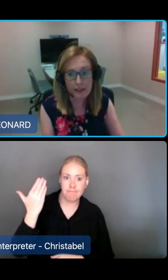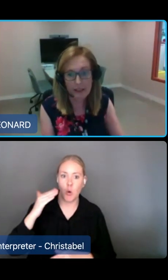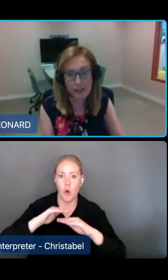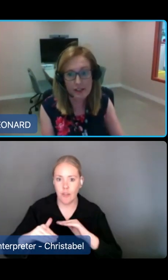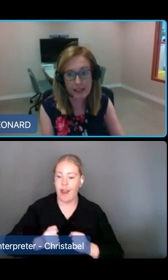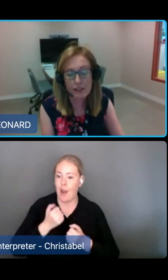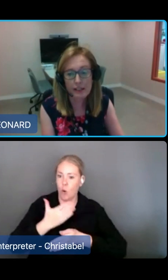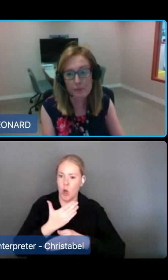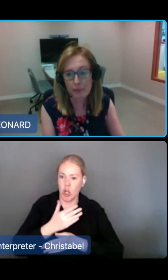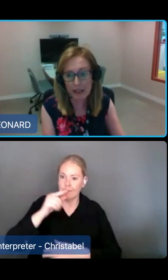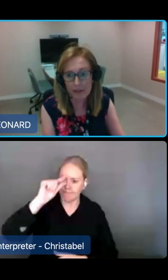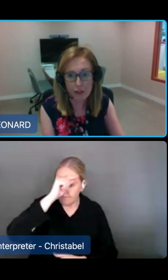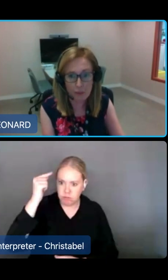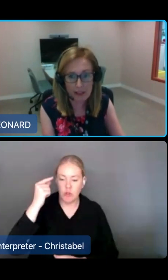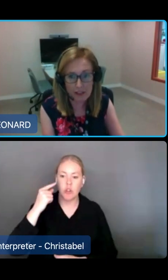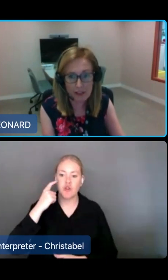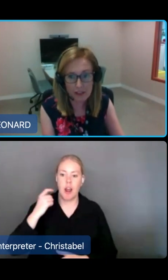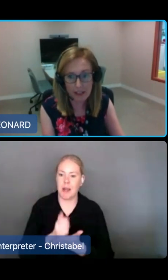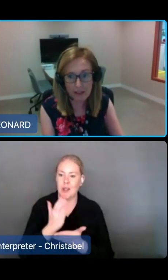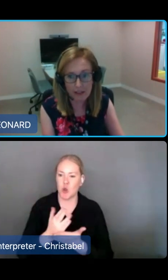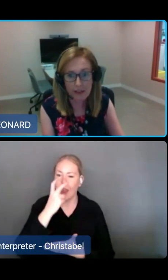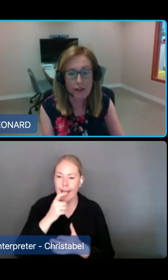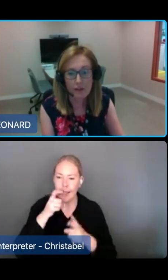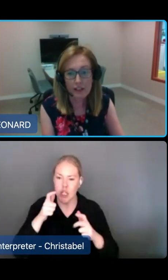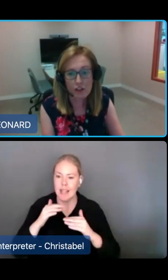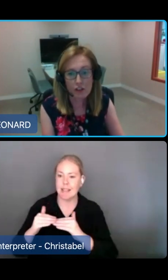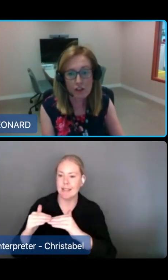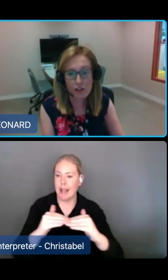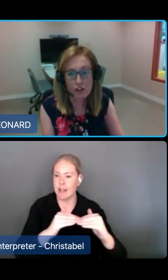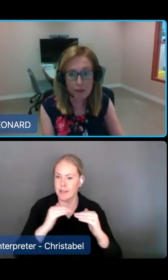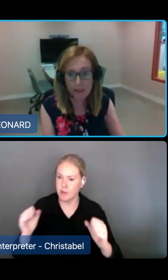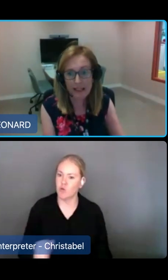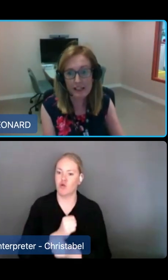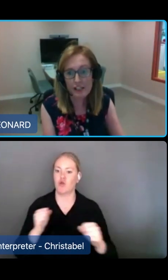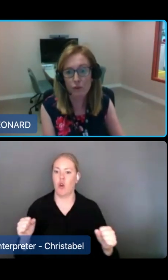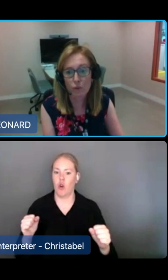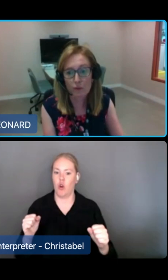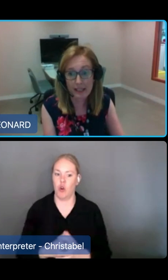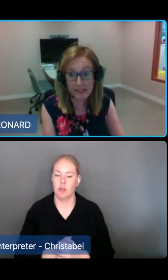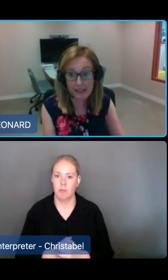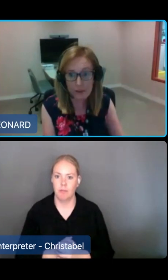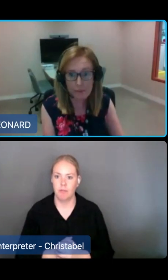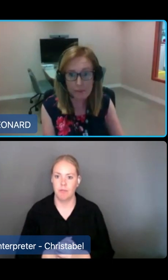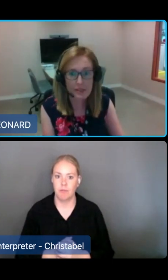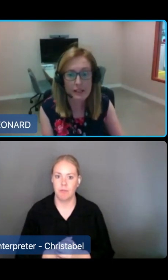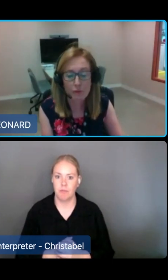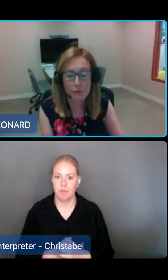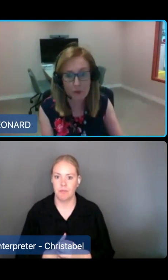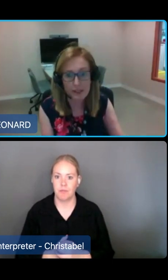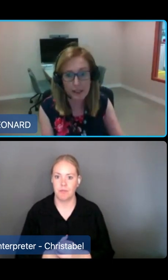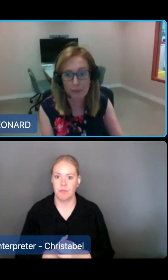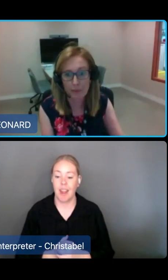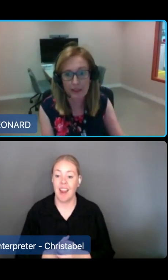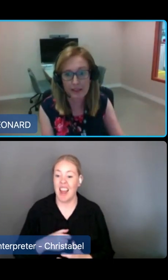them into legislation as part of the New Aged Care Act. I'll then share our plans for next steps as we move